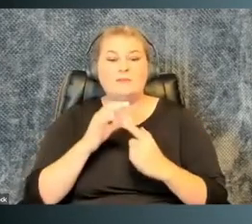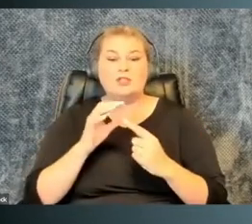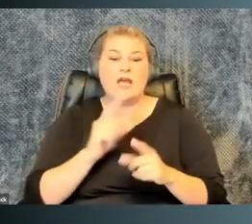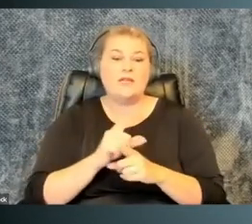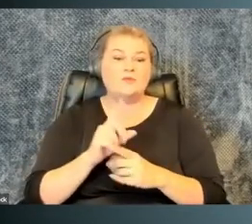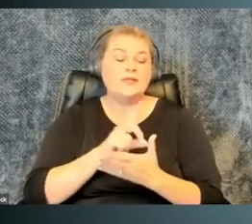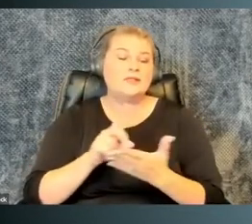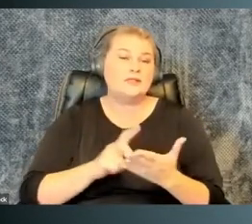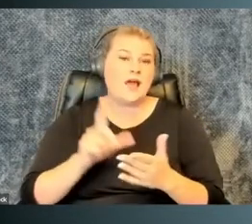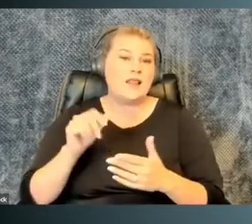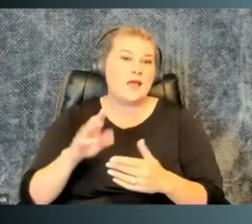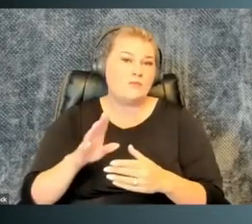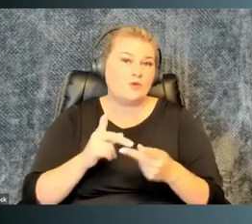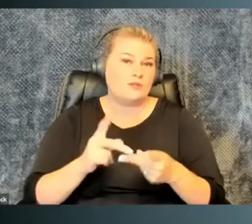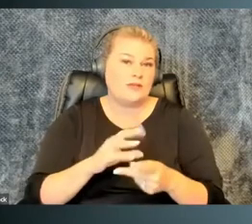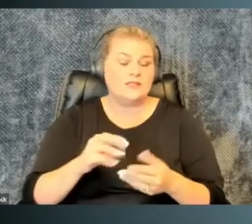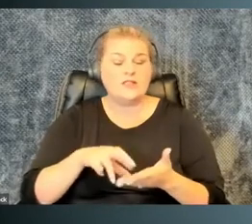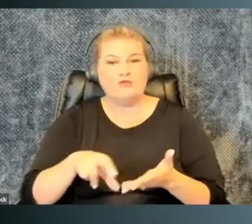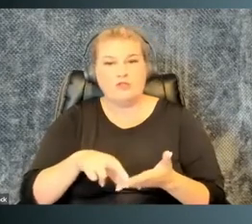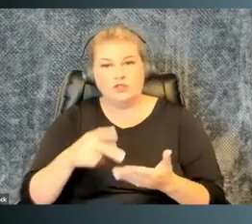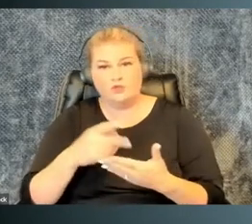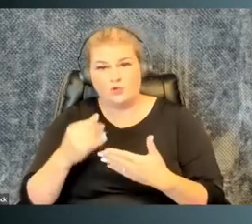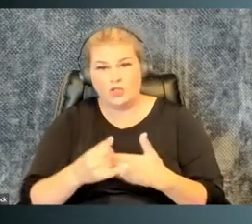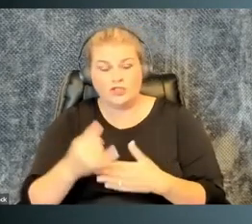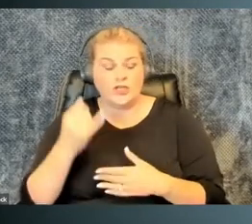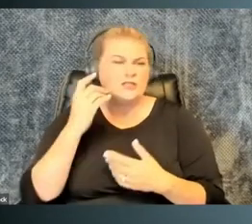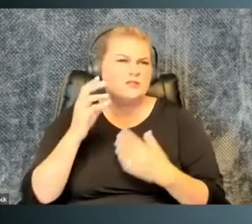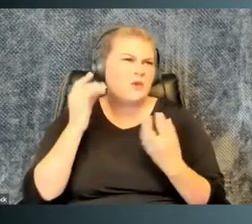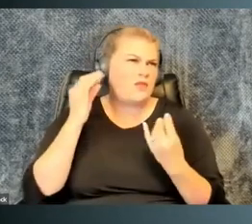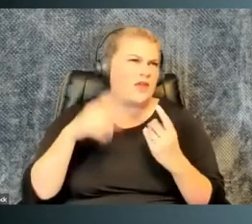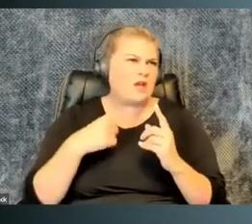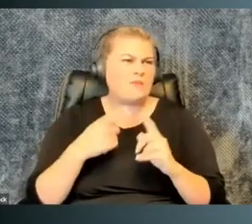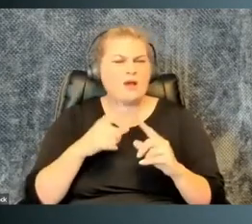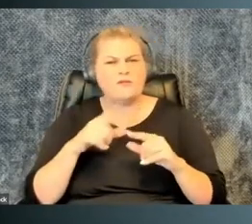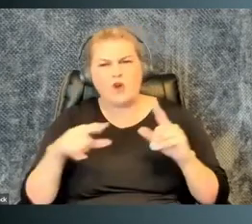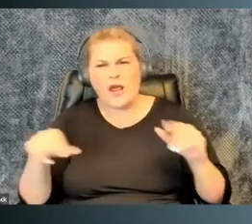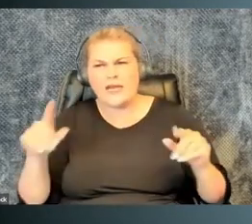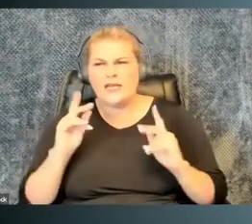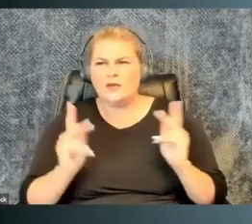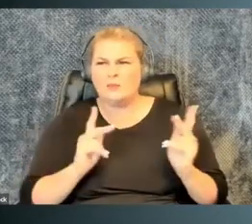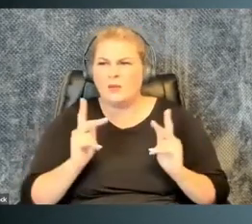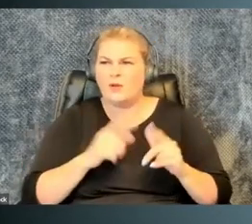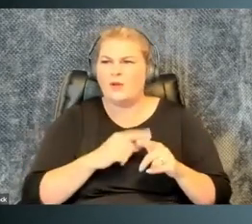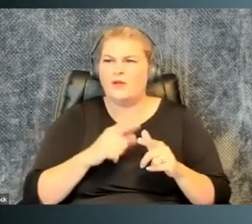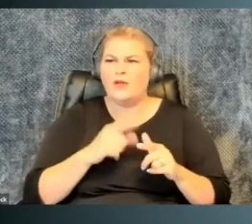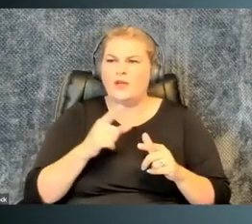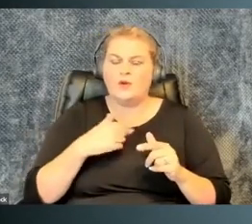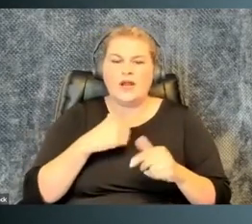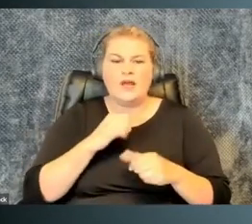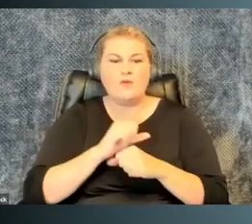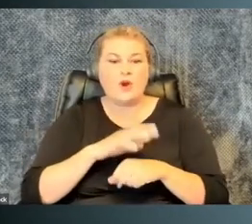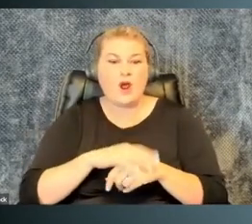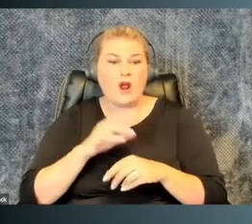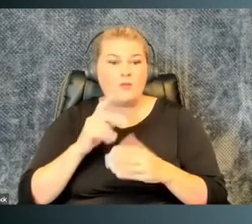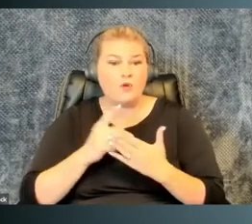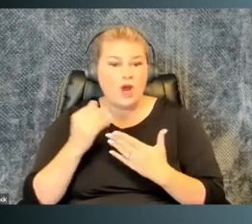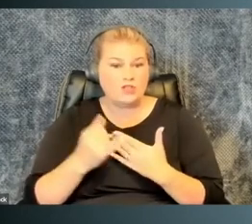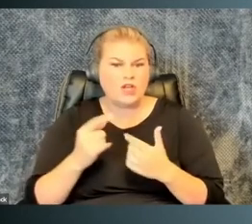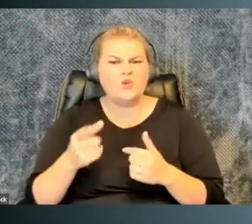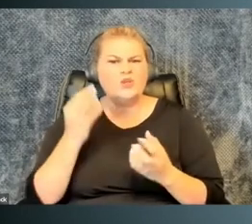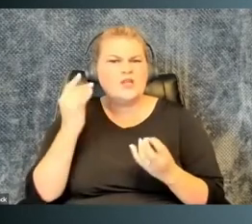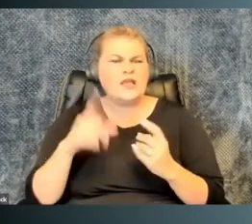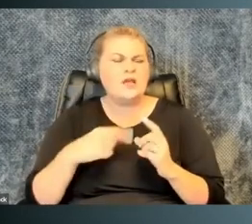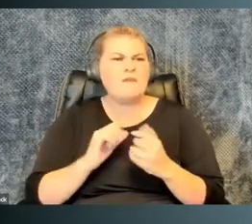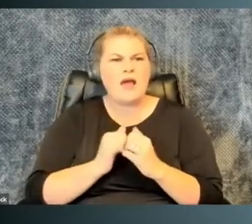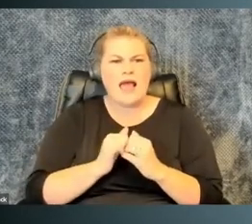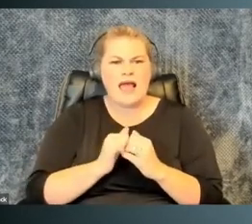in value, especially as we design laboratory spaces and research projects. When you think about the variety of people you could